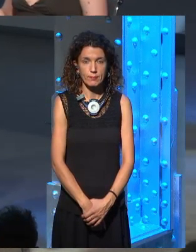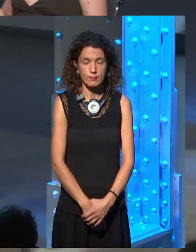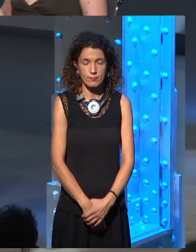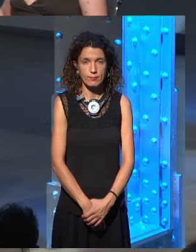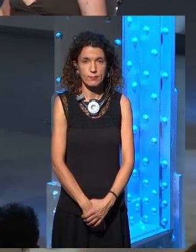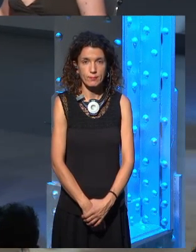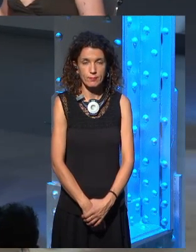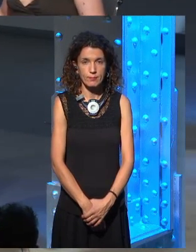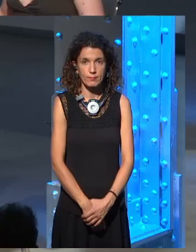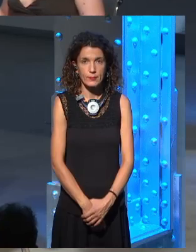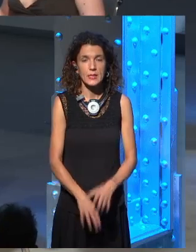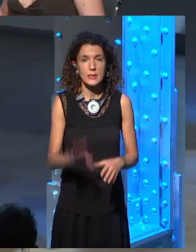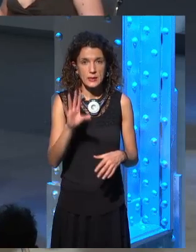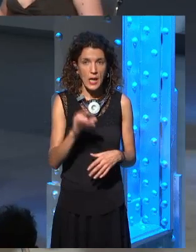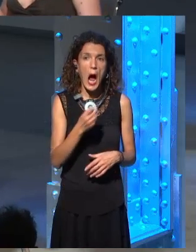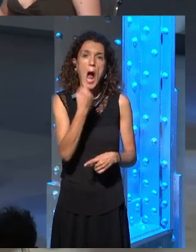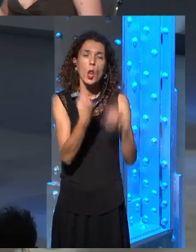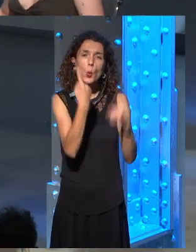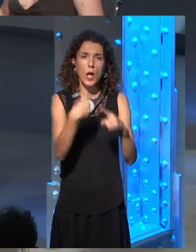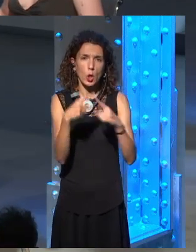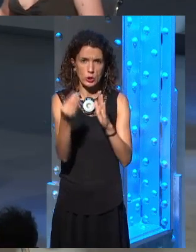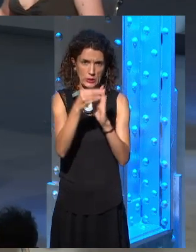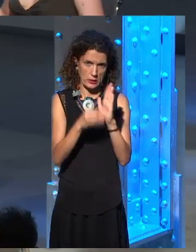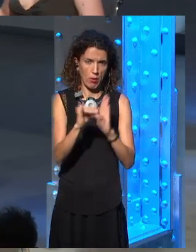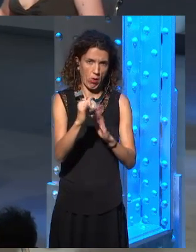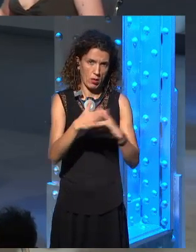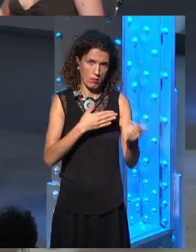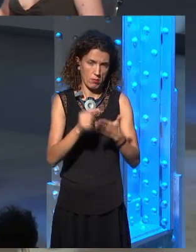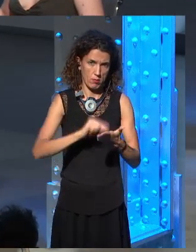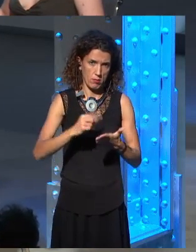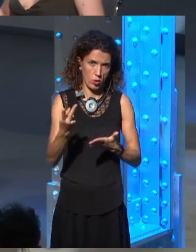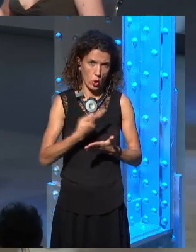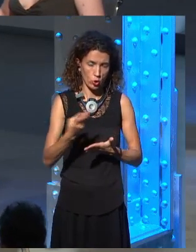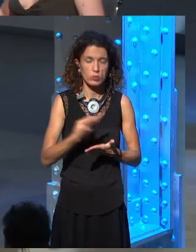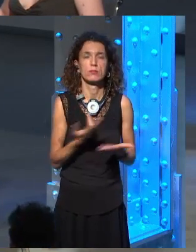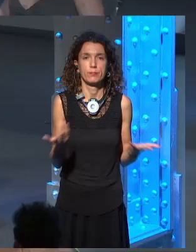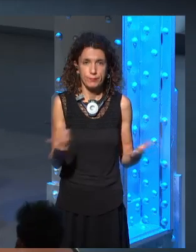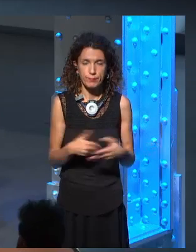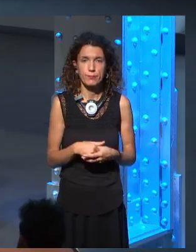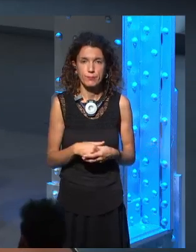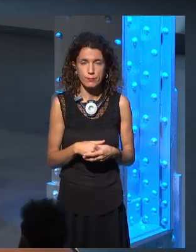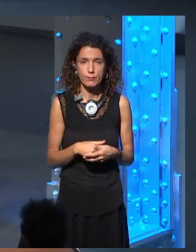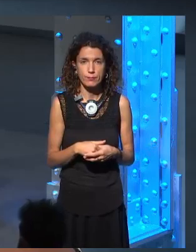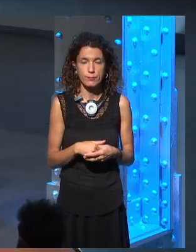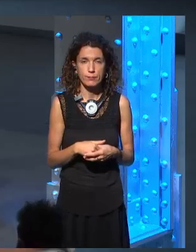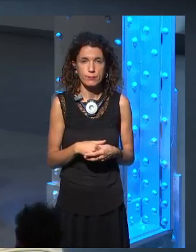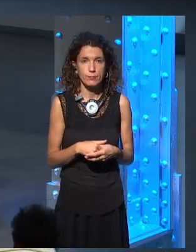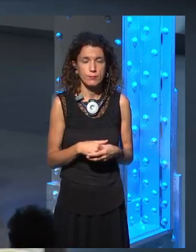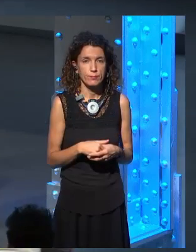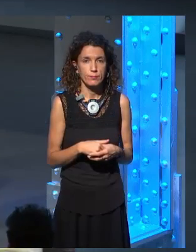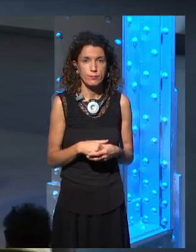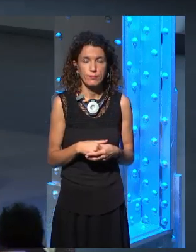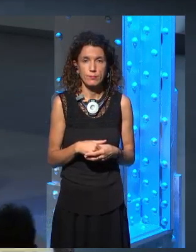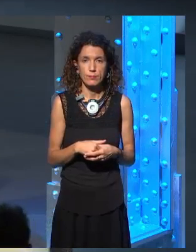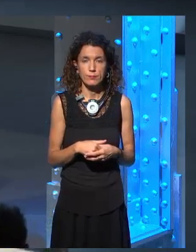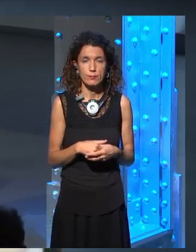mostly little things. Um, our maester Eandel often references other